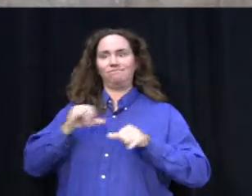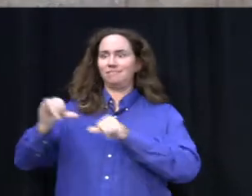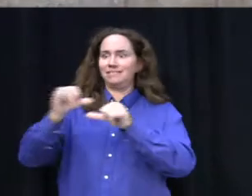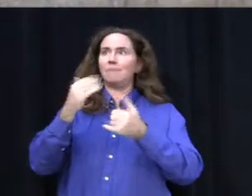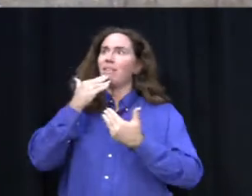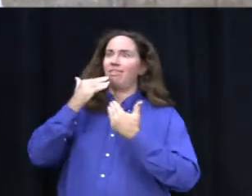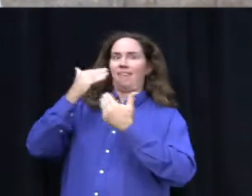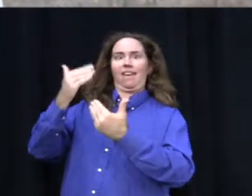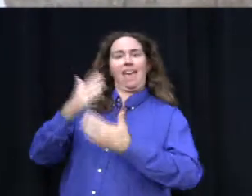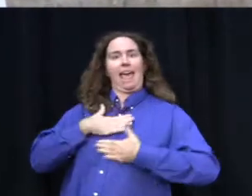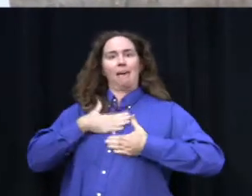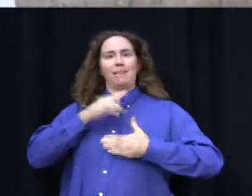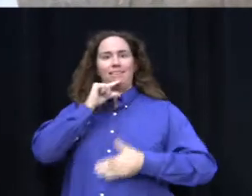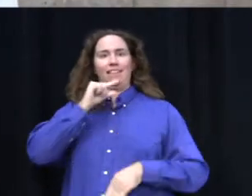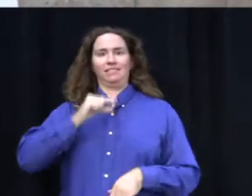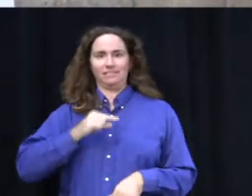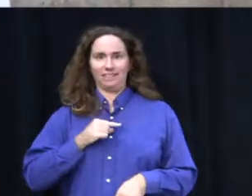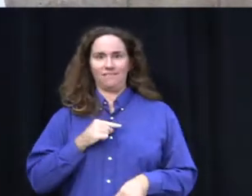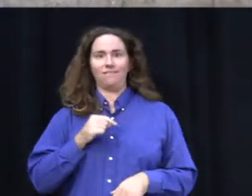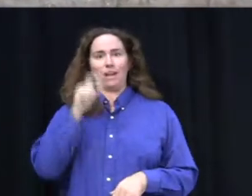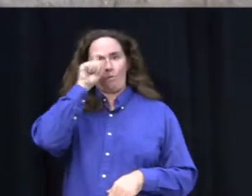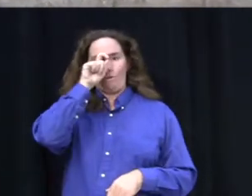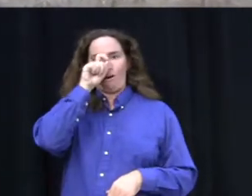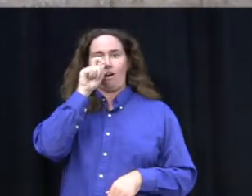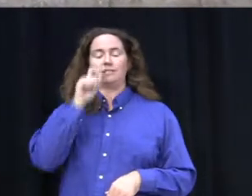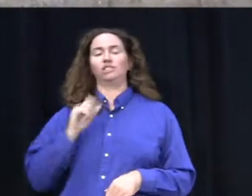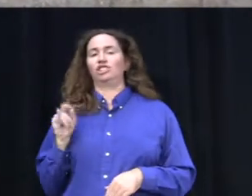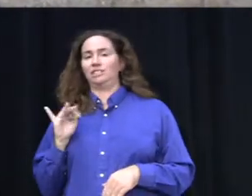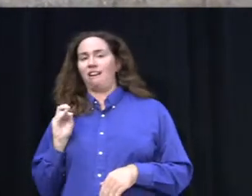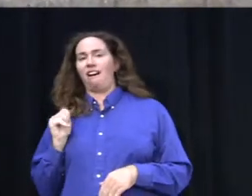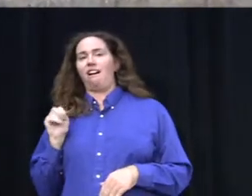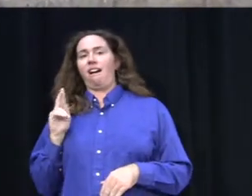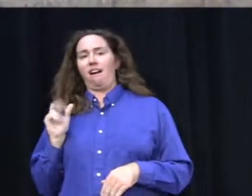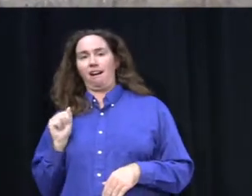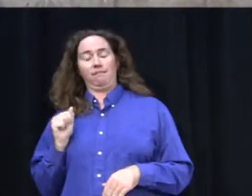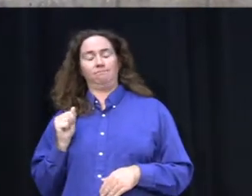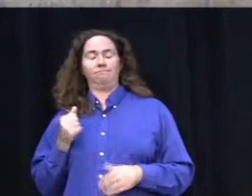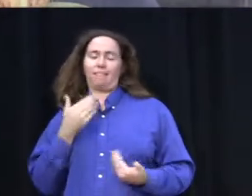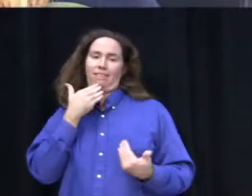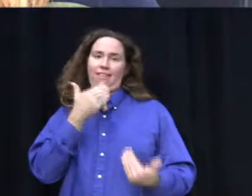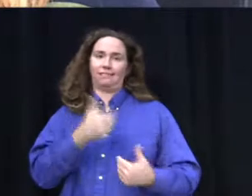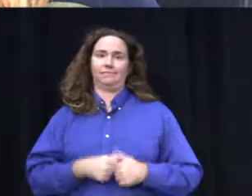for. Happy Thanksgiving, Warhawks. This is Giselle Rivera signing off for Hawkeye News.